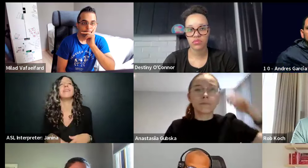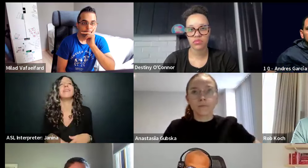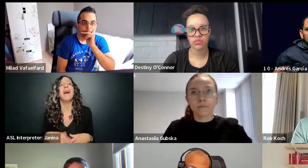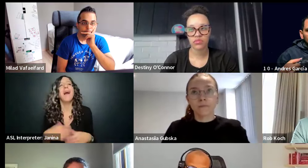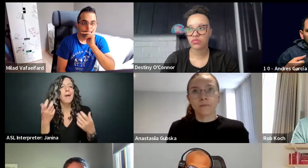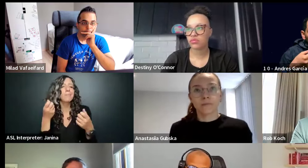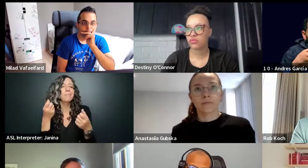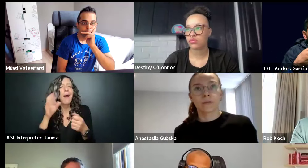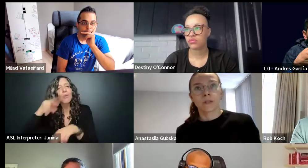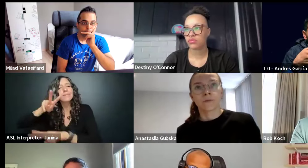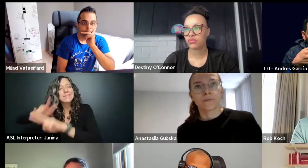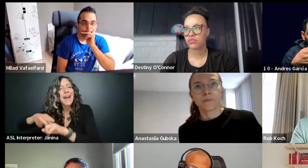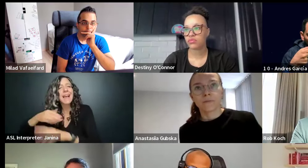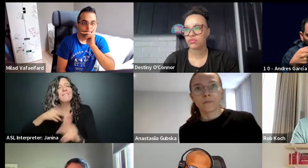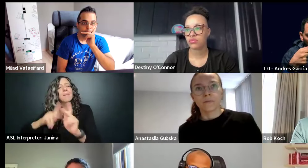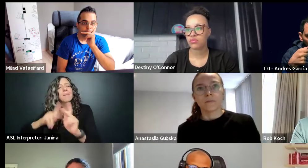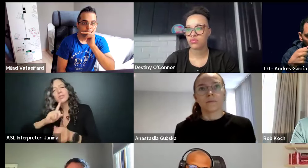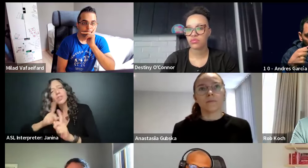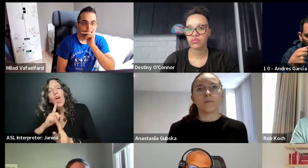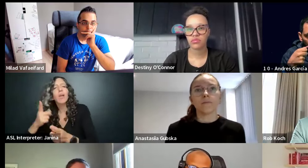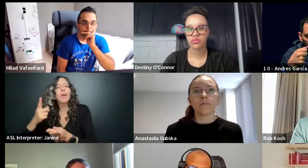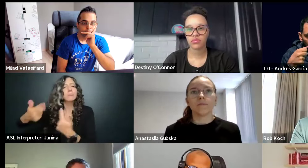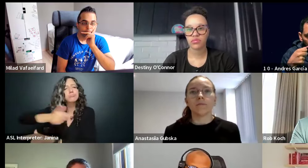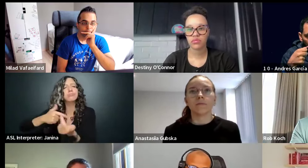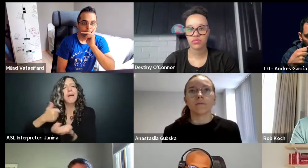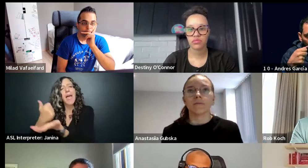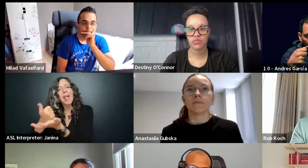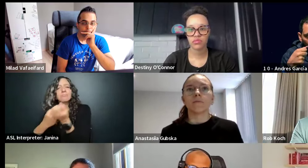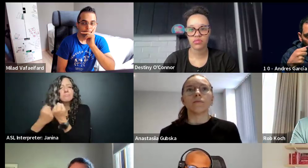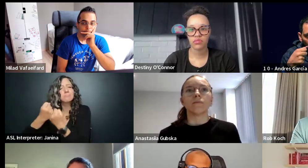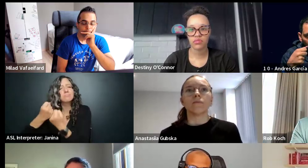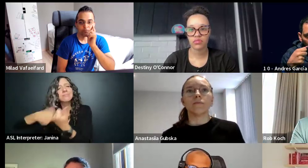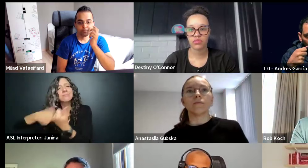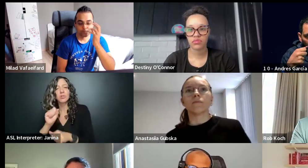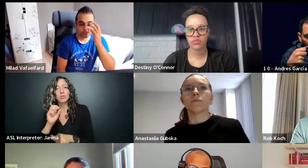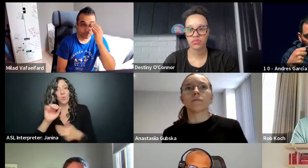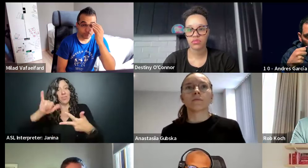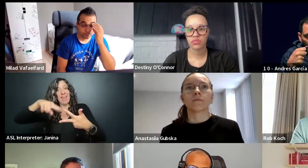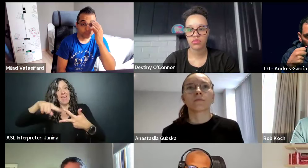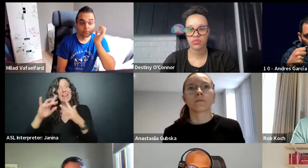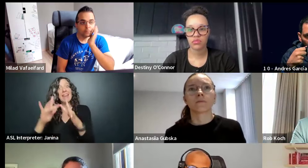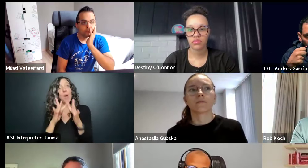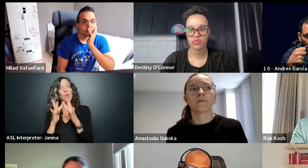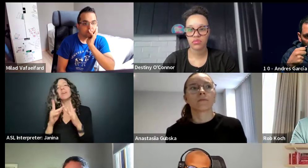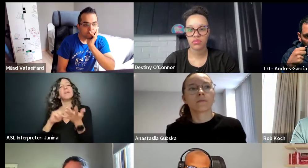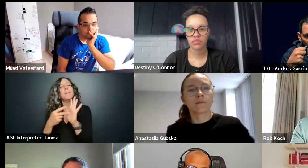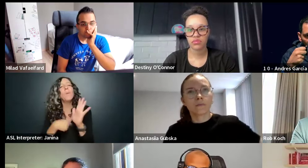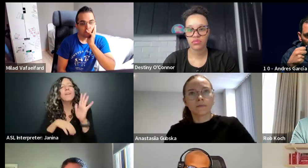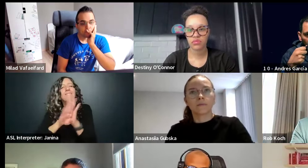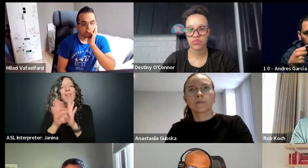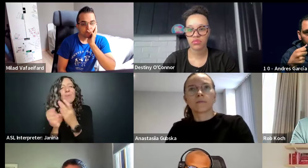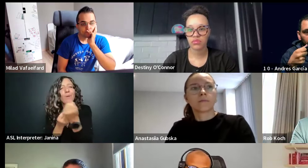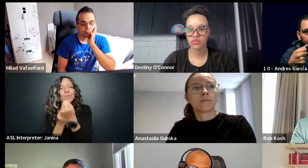people helping each other. So really, that supportive network. That's, I feel like it's very successful.